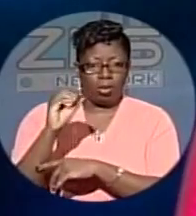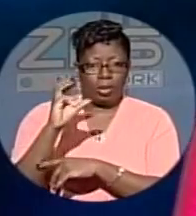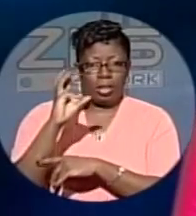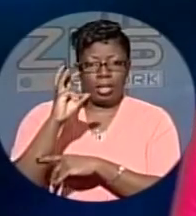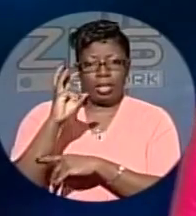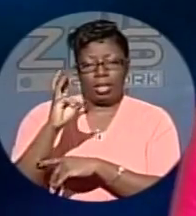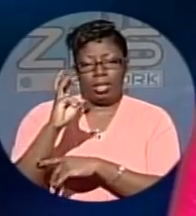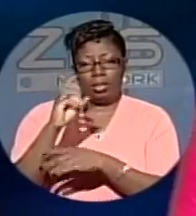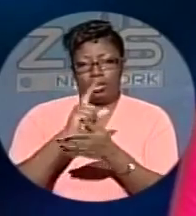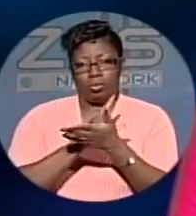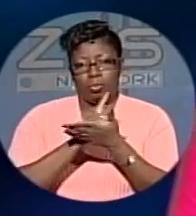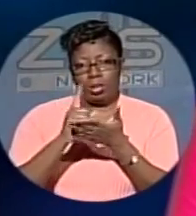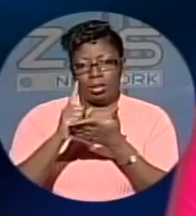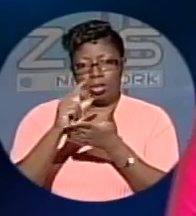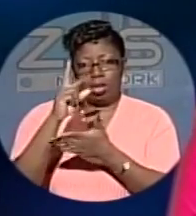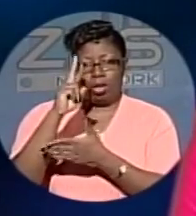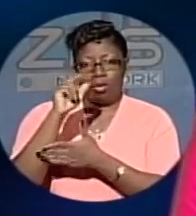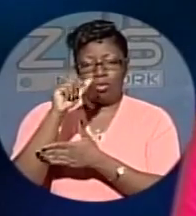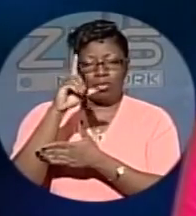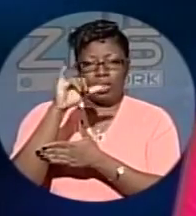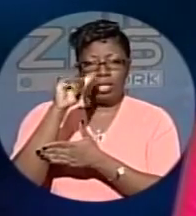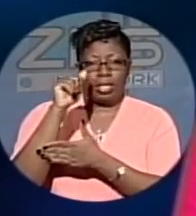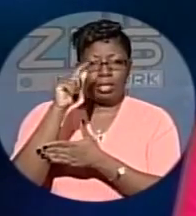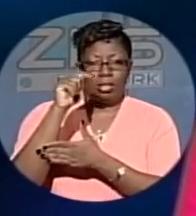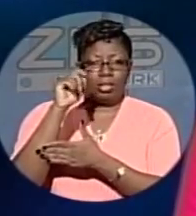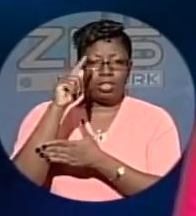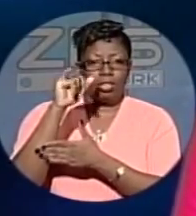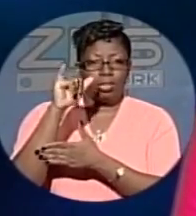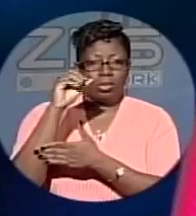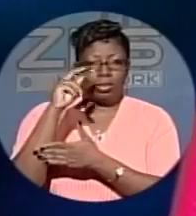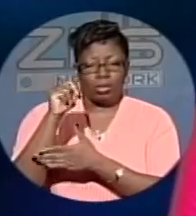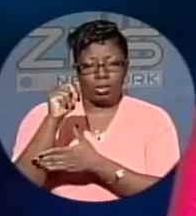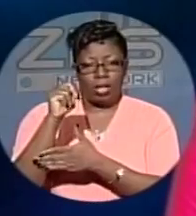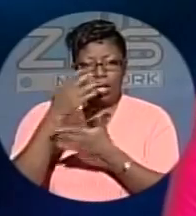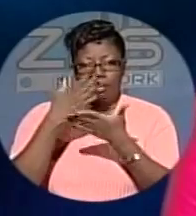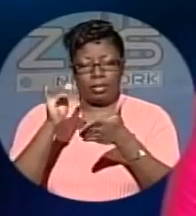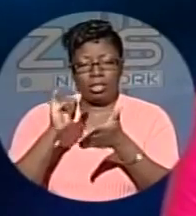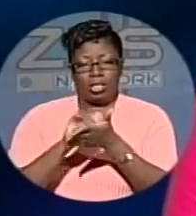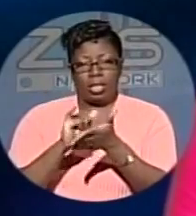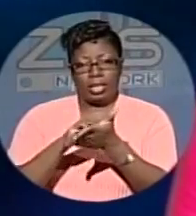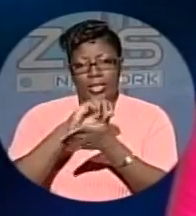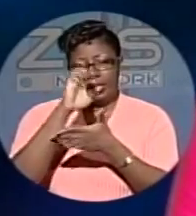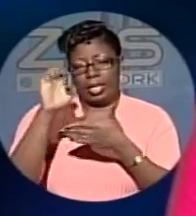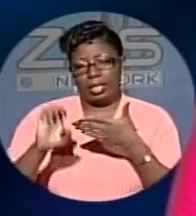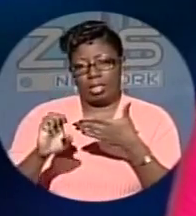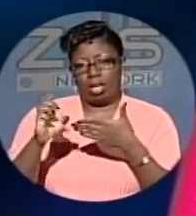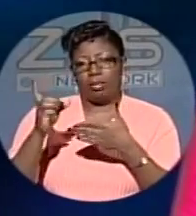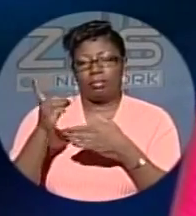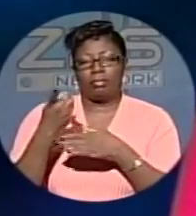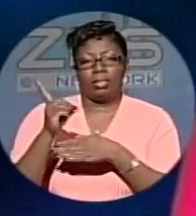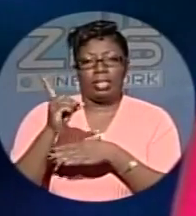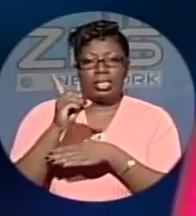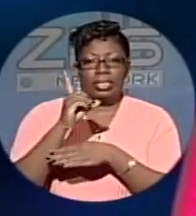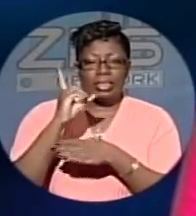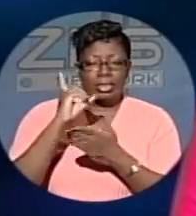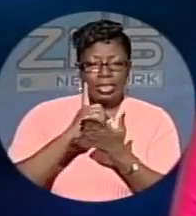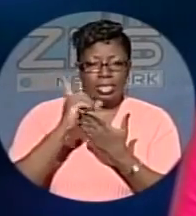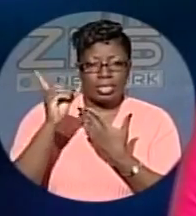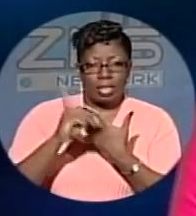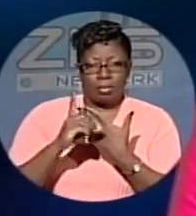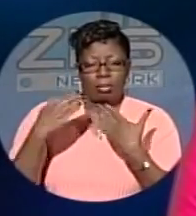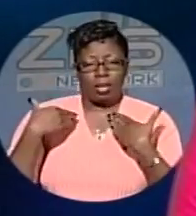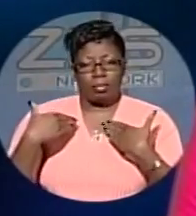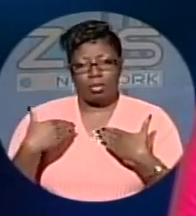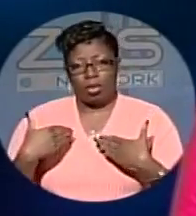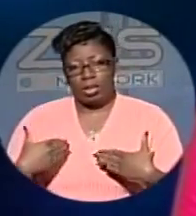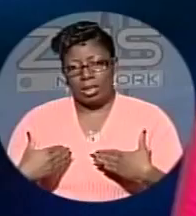radiation, and I completed all of that the end of December. And my body had to detox, and I had